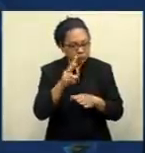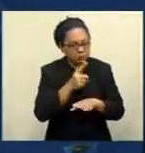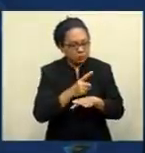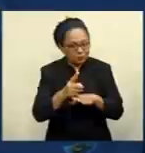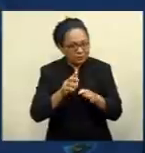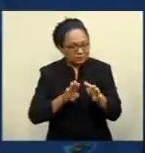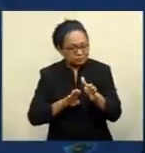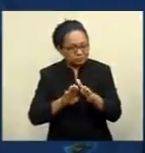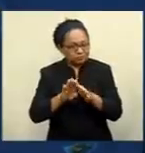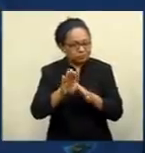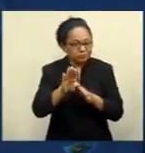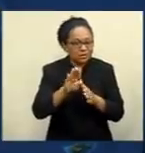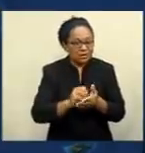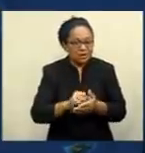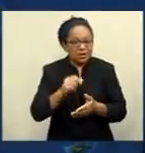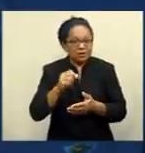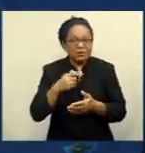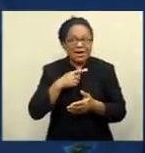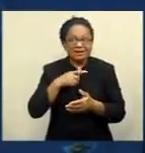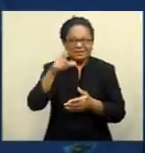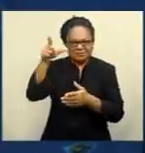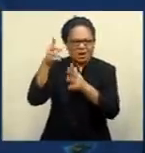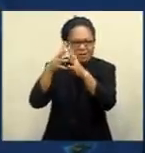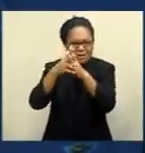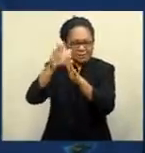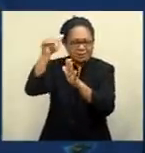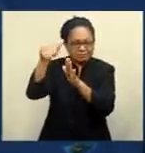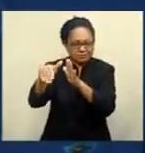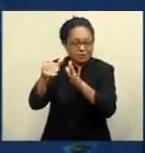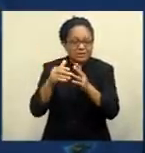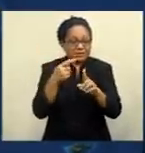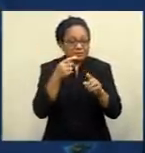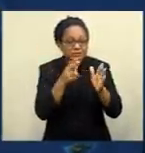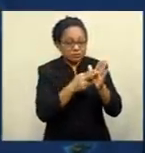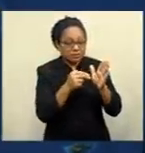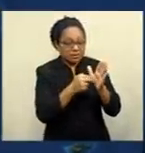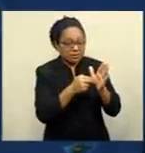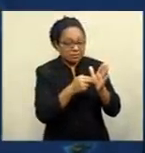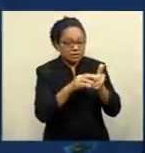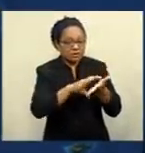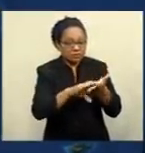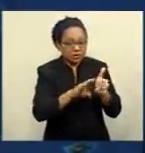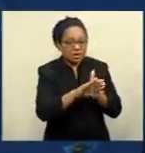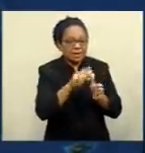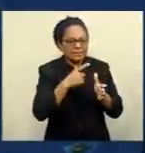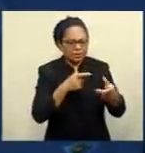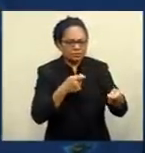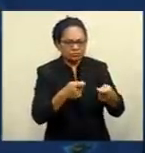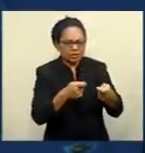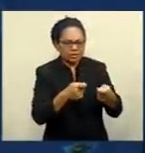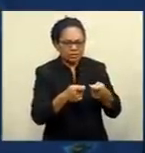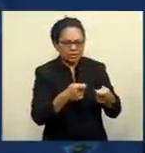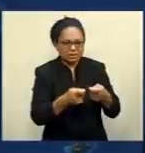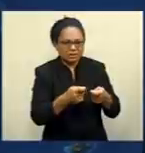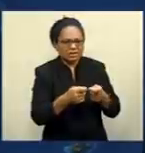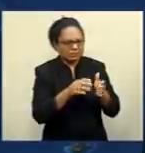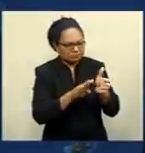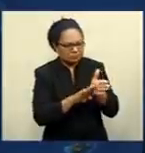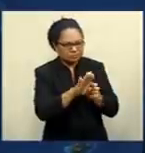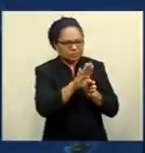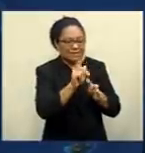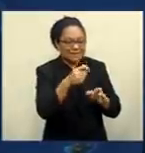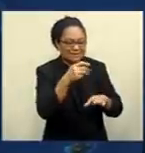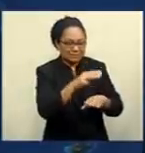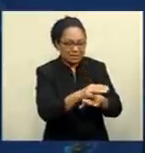riding off the back of weaker U.S. dollar. The Kiwi dollar is being supported by traders' strong bets on a rate hike in New Zealand next month,